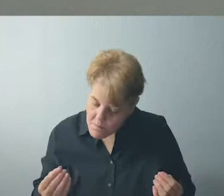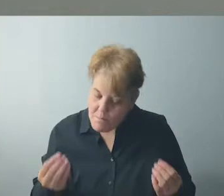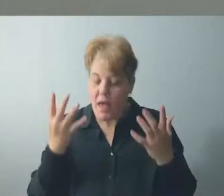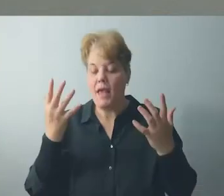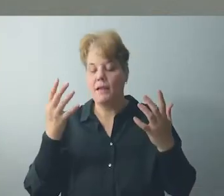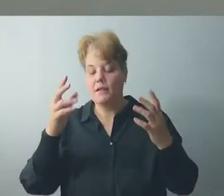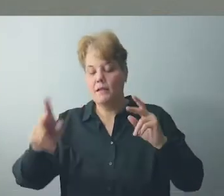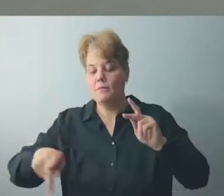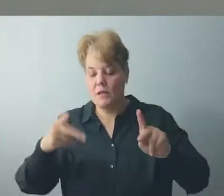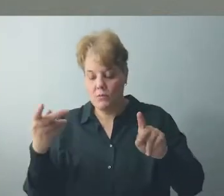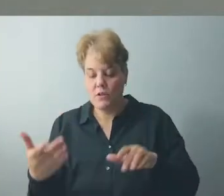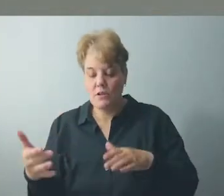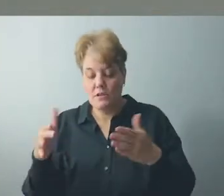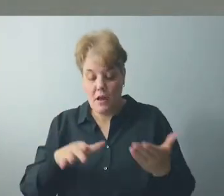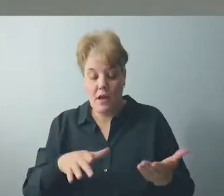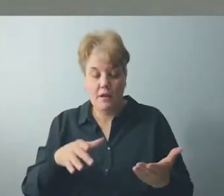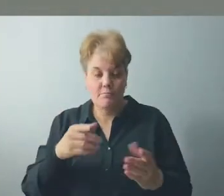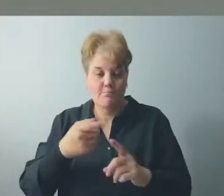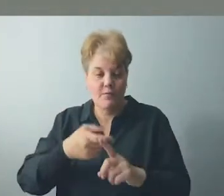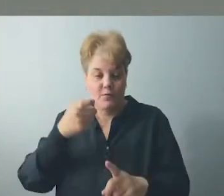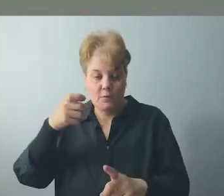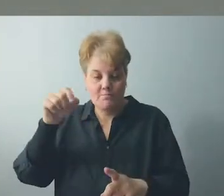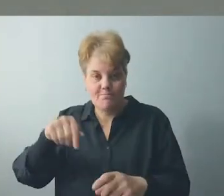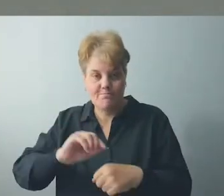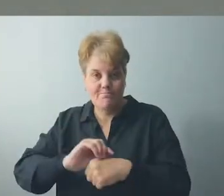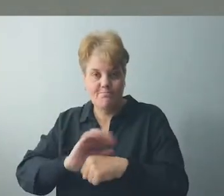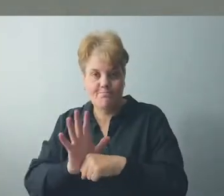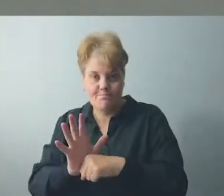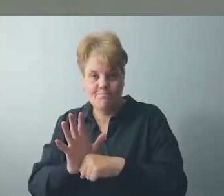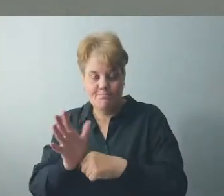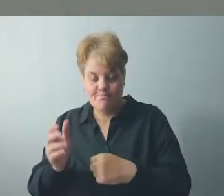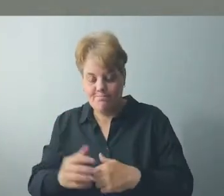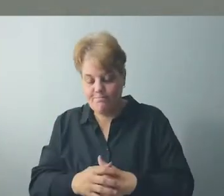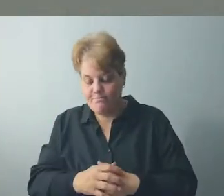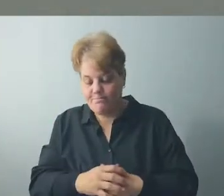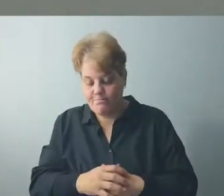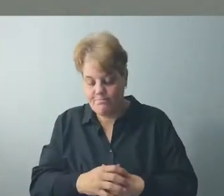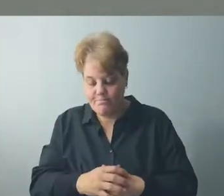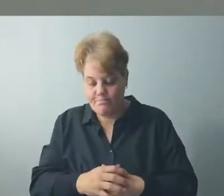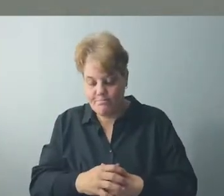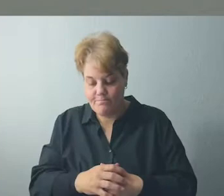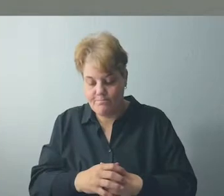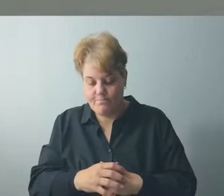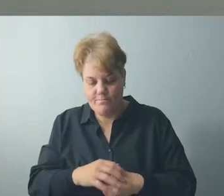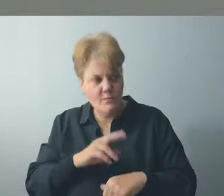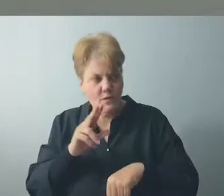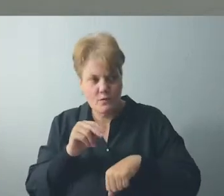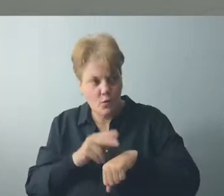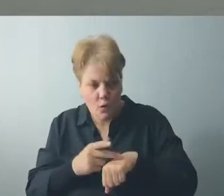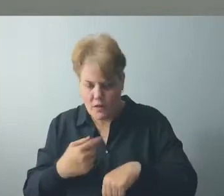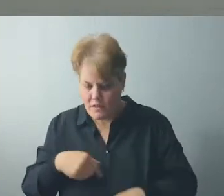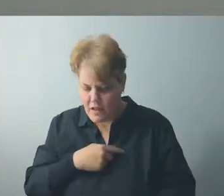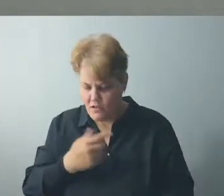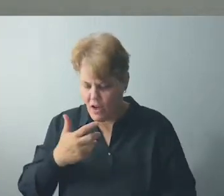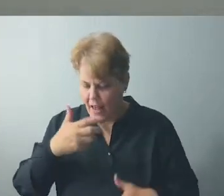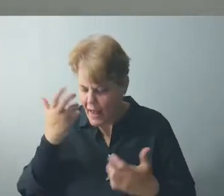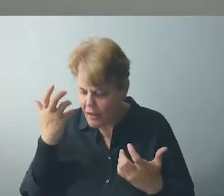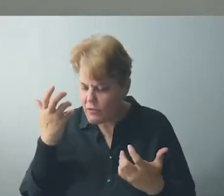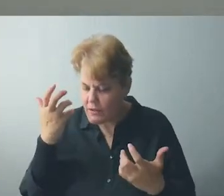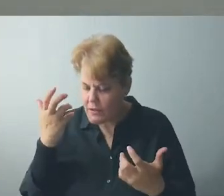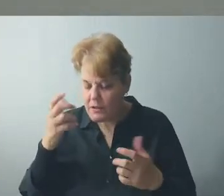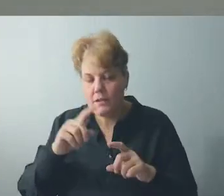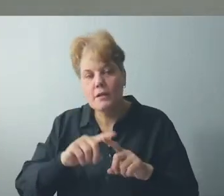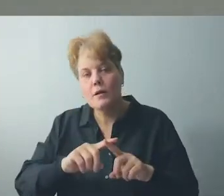It is more than reasonable to be angry. But what is behind the emotion of anger? Counselors tell me that